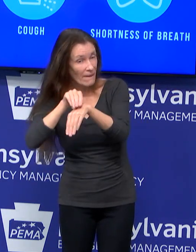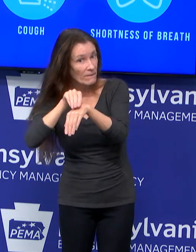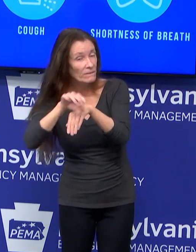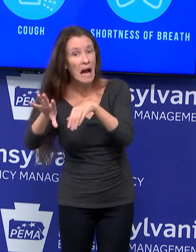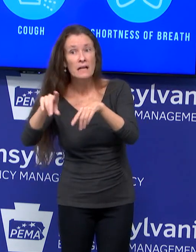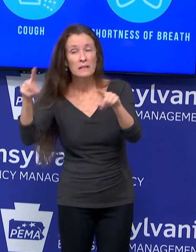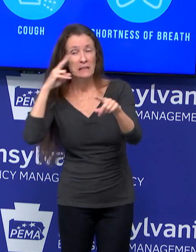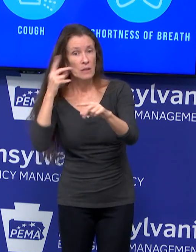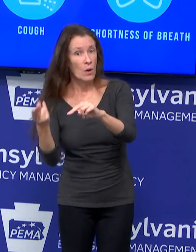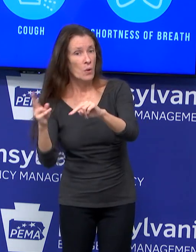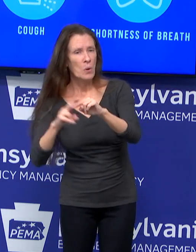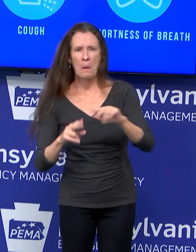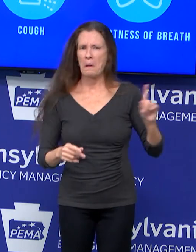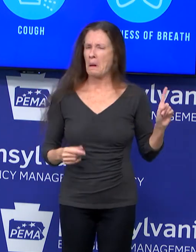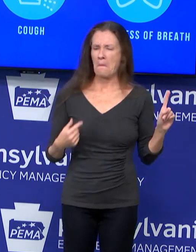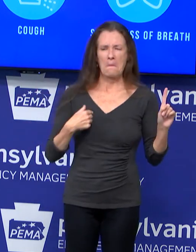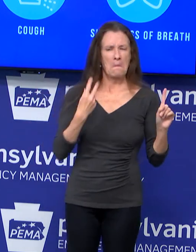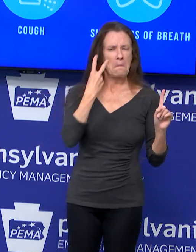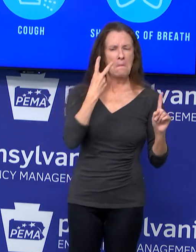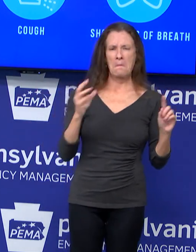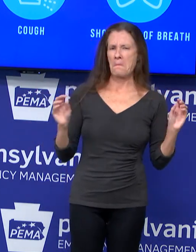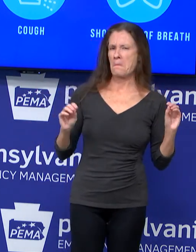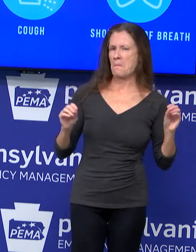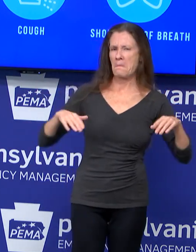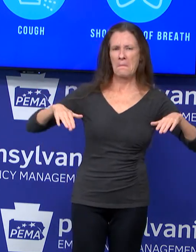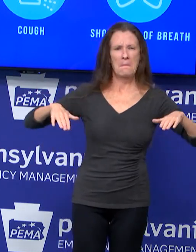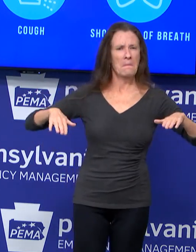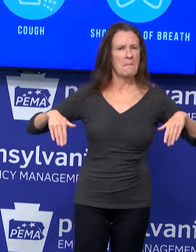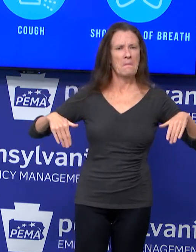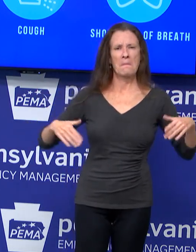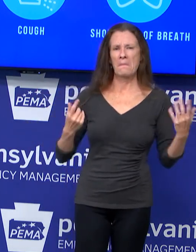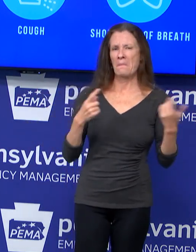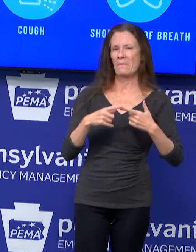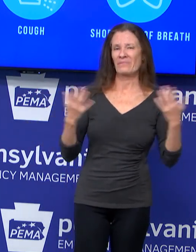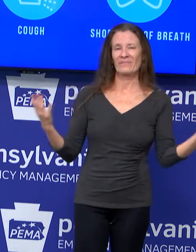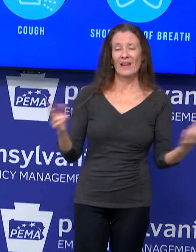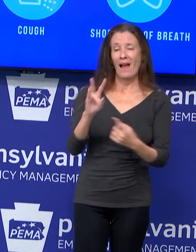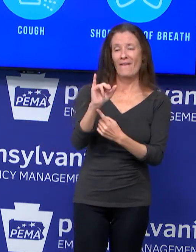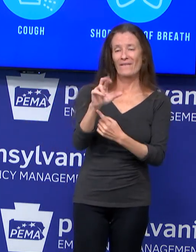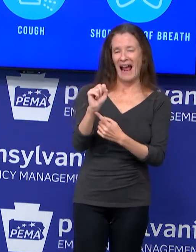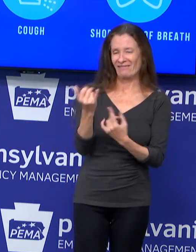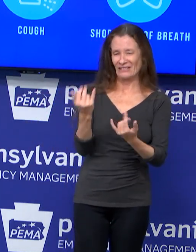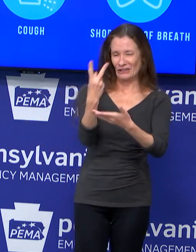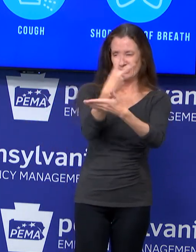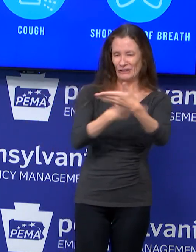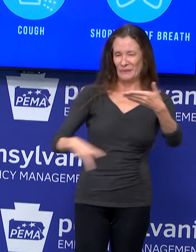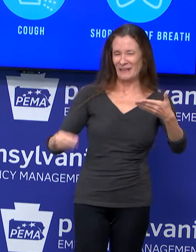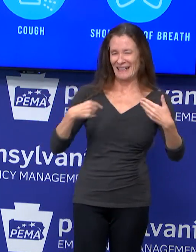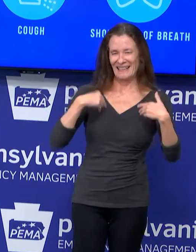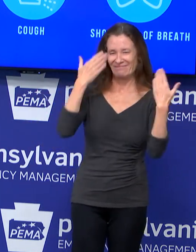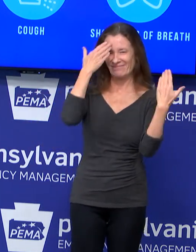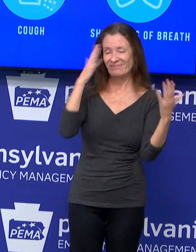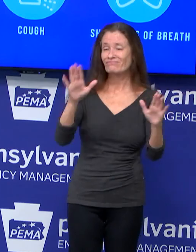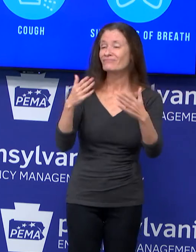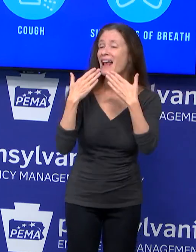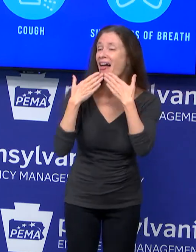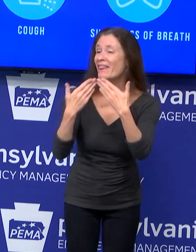No indication at this time. Of course, the incubation period of the virus is two weeks. Yeah. Well, thank you very much. I appreciate it.